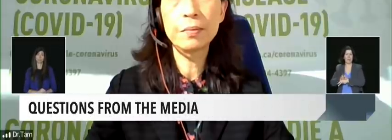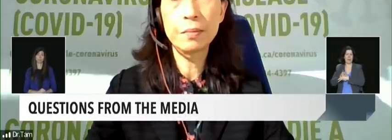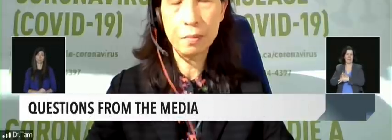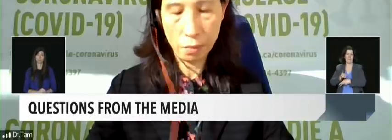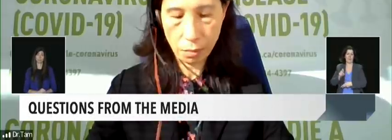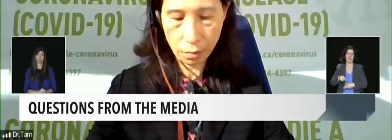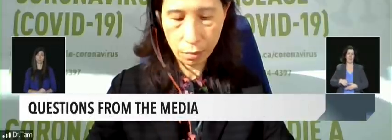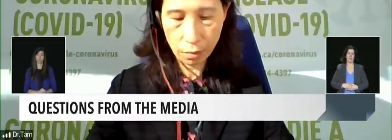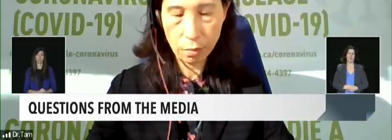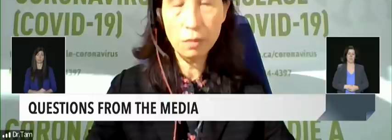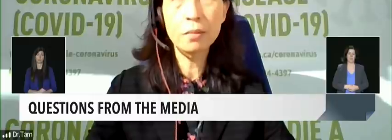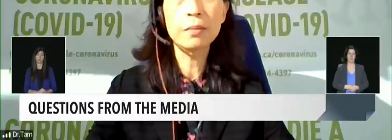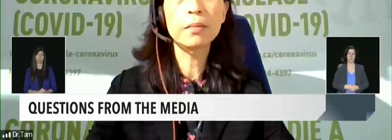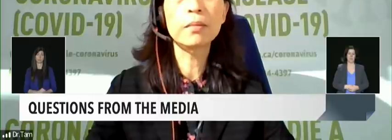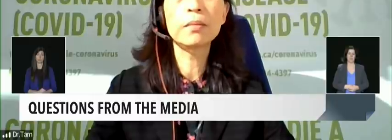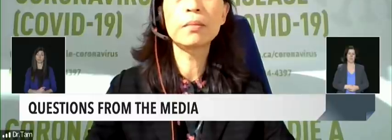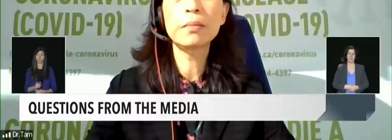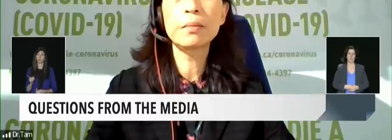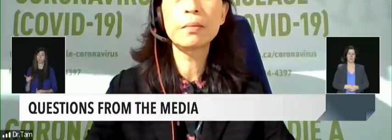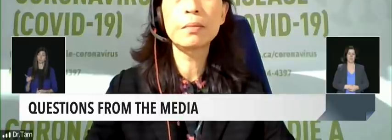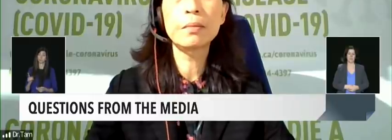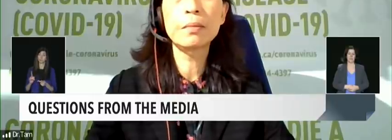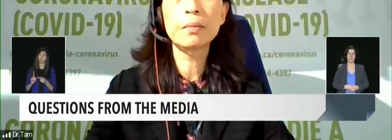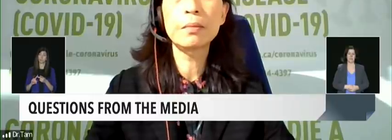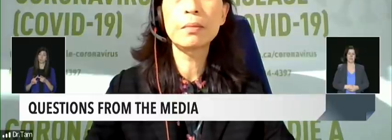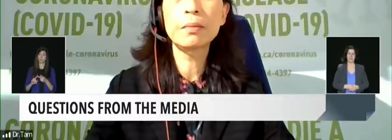I'll just take a follow-up question here.